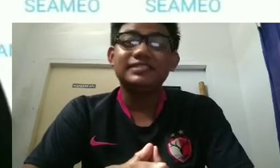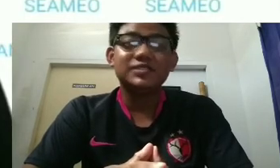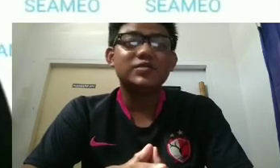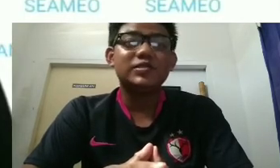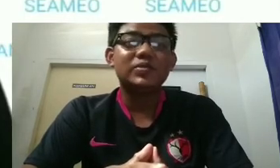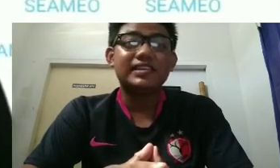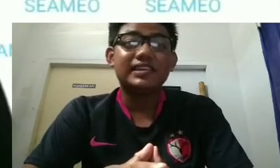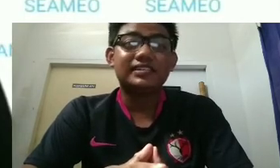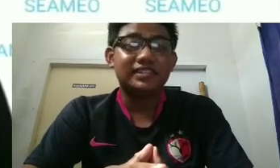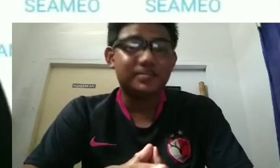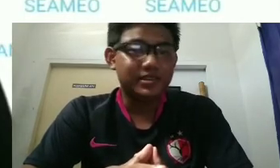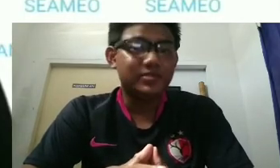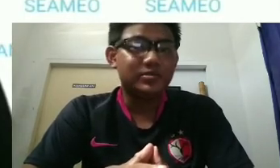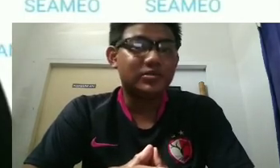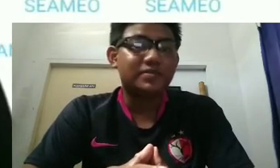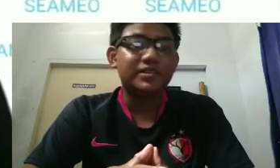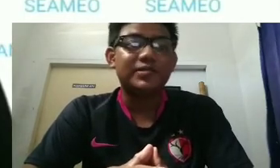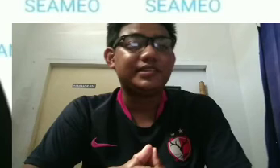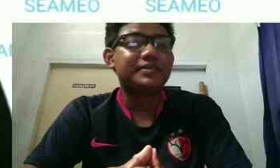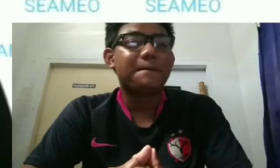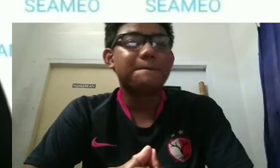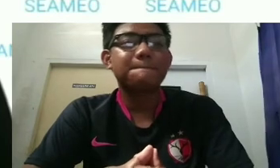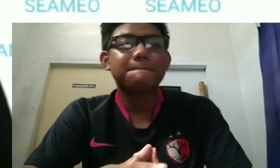a period